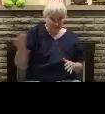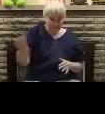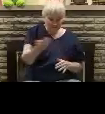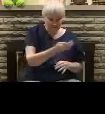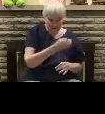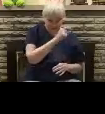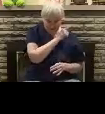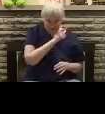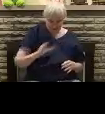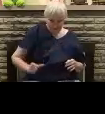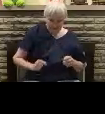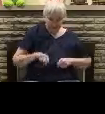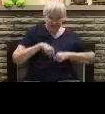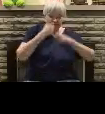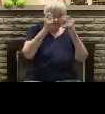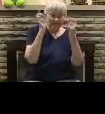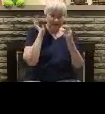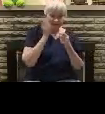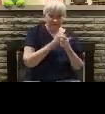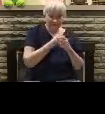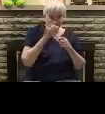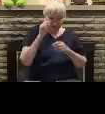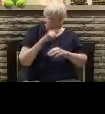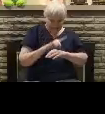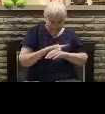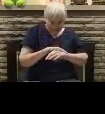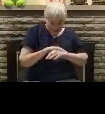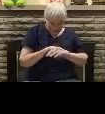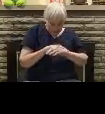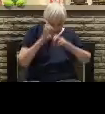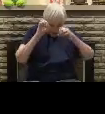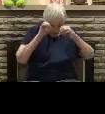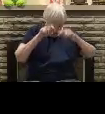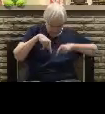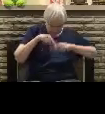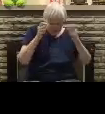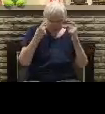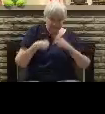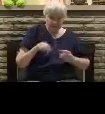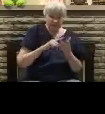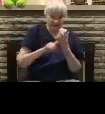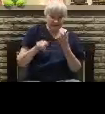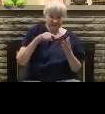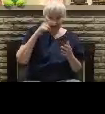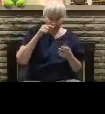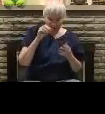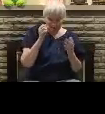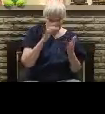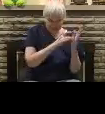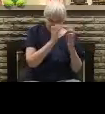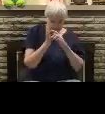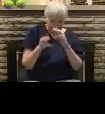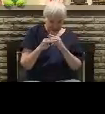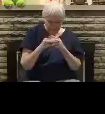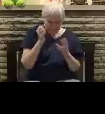Bless everyone Lord. Lord and give us opportunity to proclaim that gospel truth to someone during our week